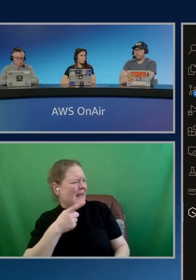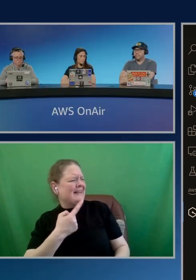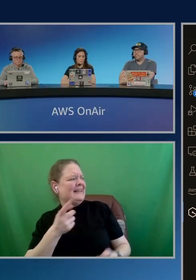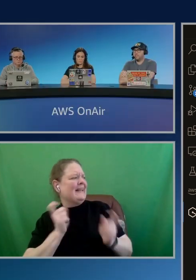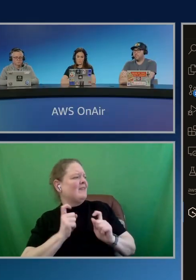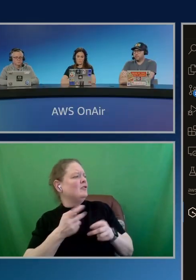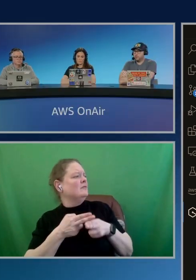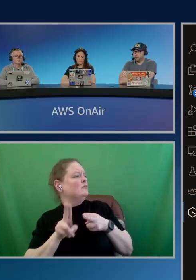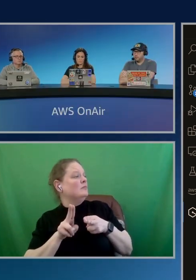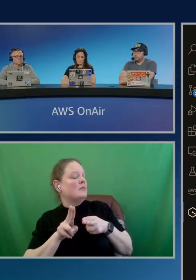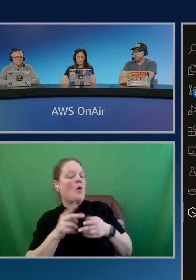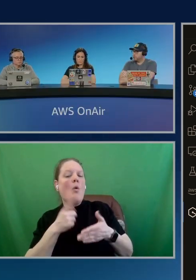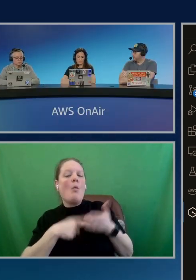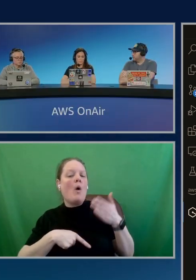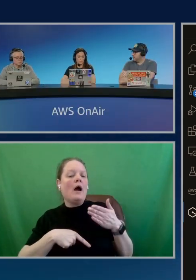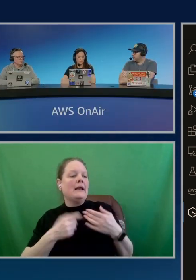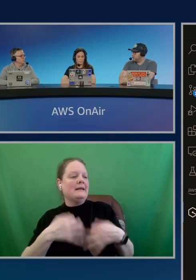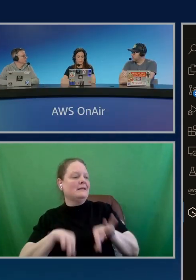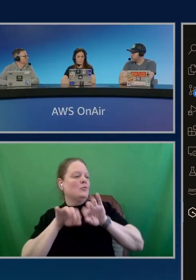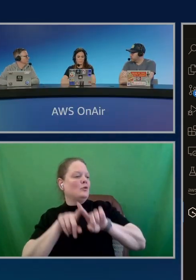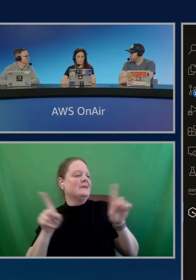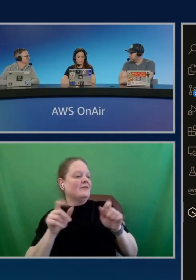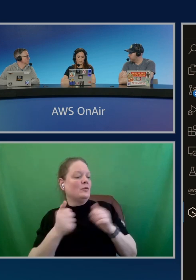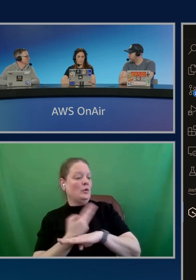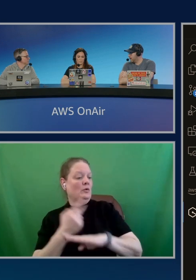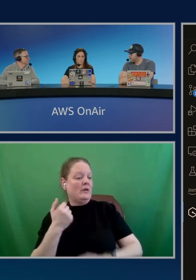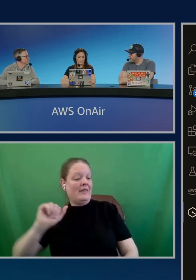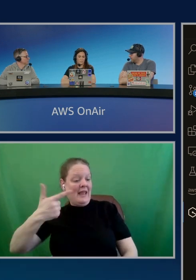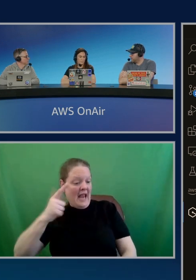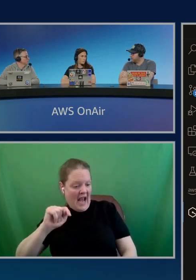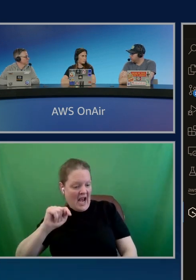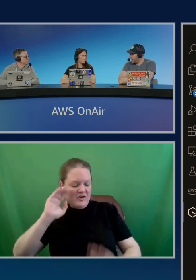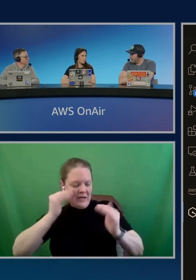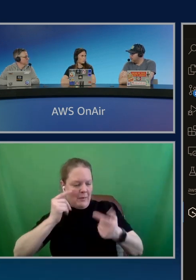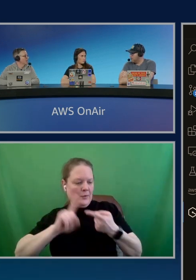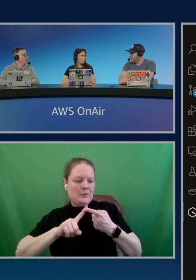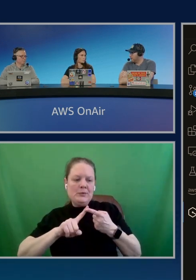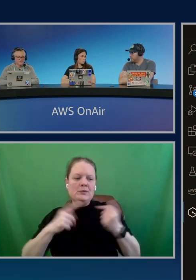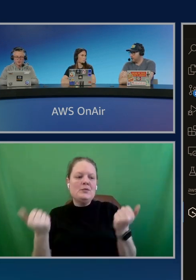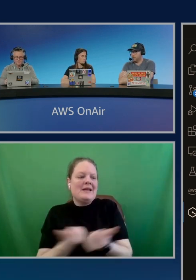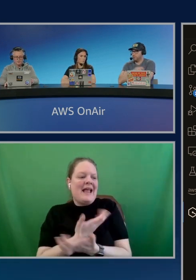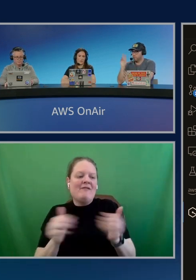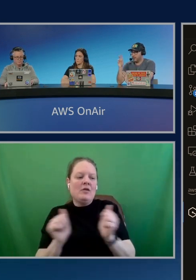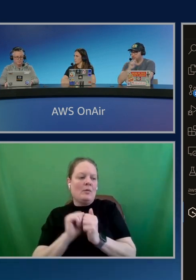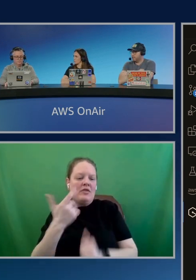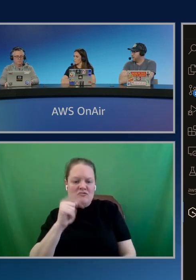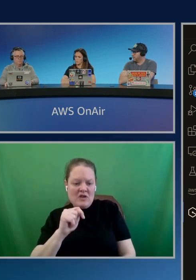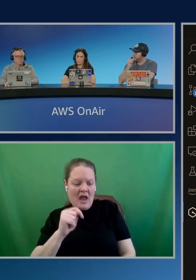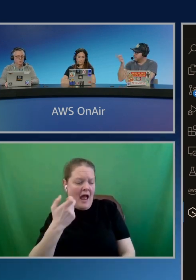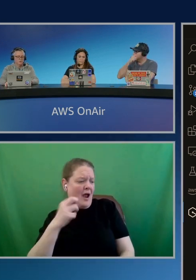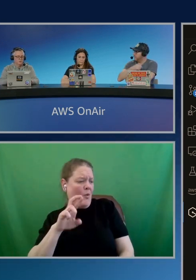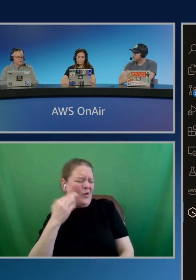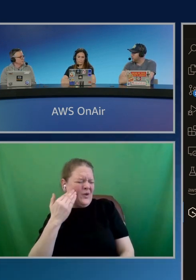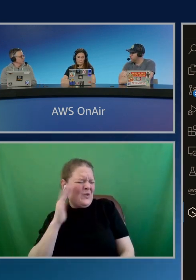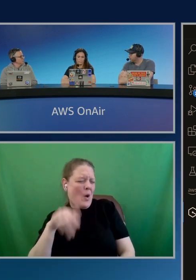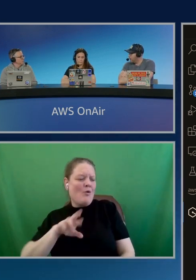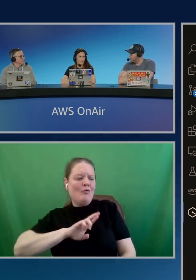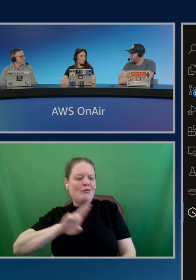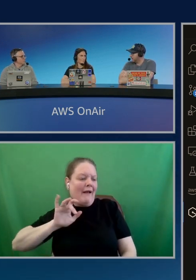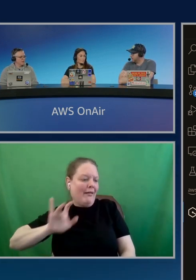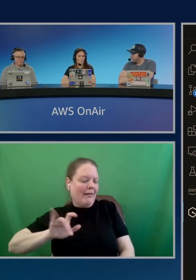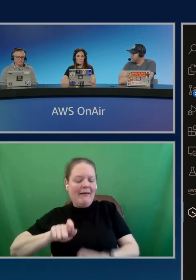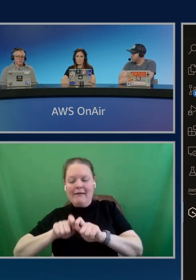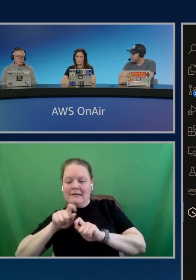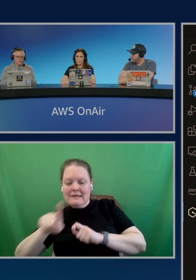is the key difference between using one of these agents versus just doing everything through the chat or, you know, right-clicking and sending to the